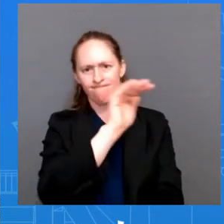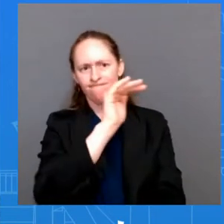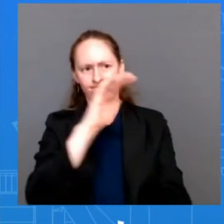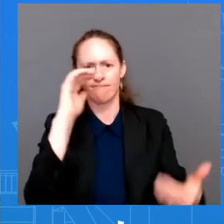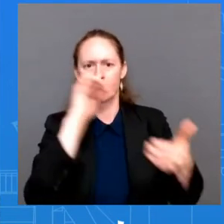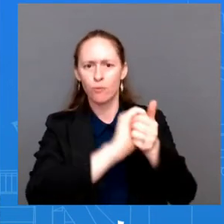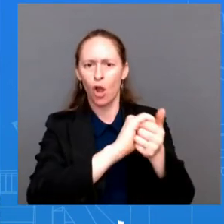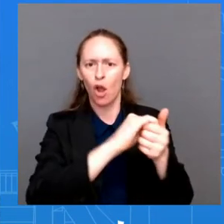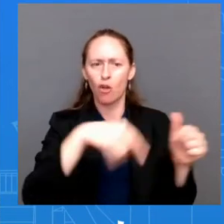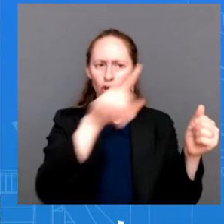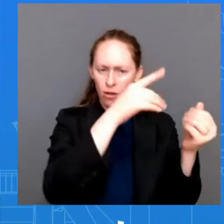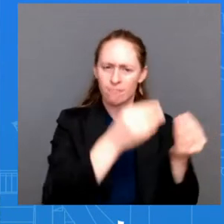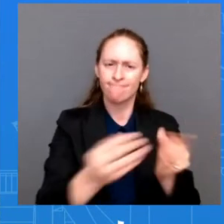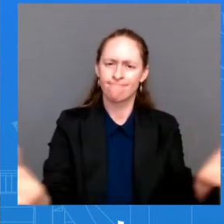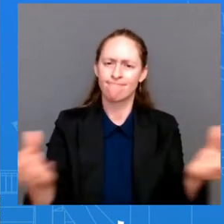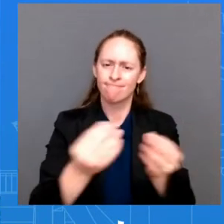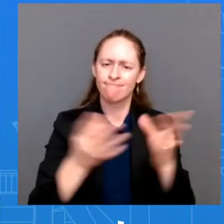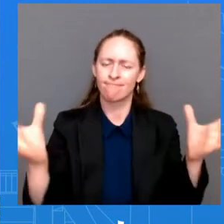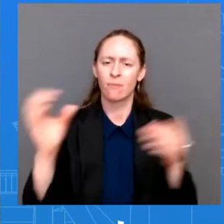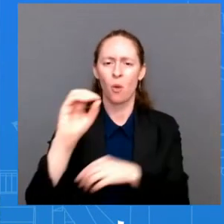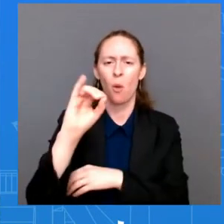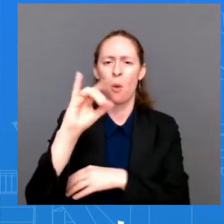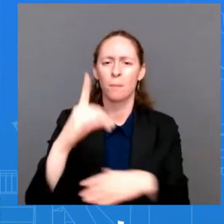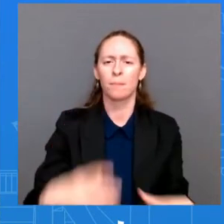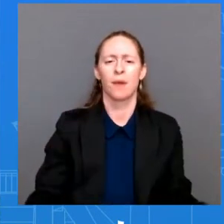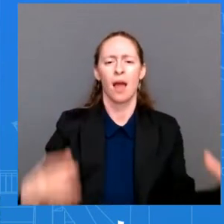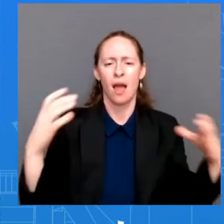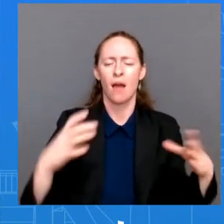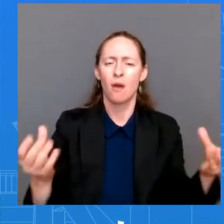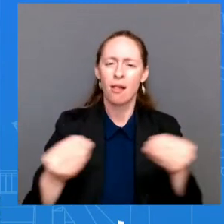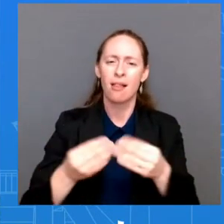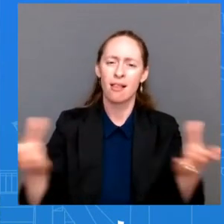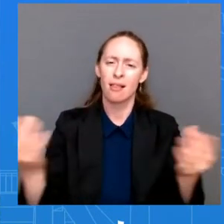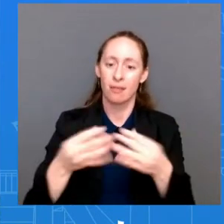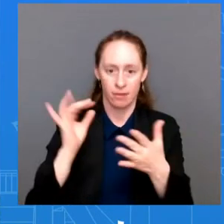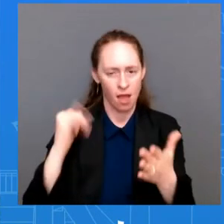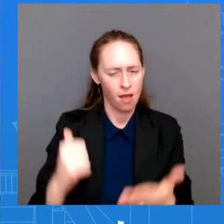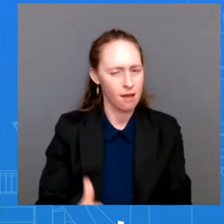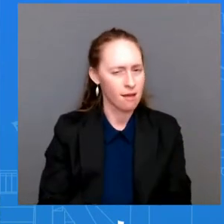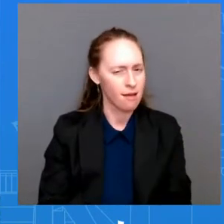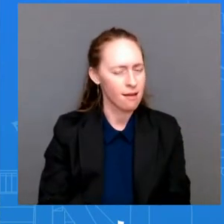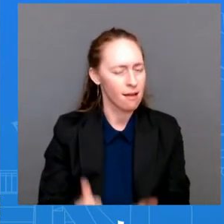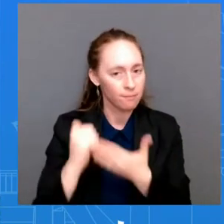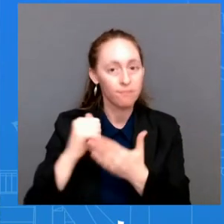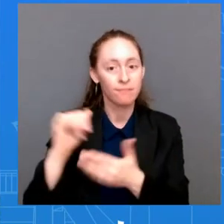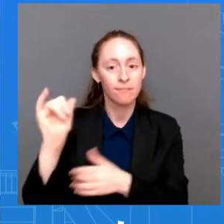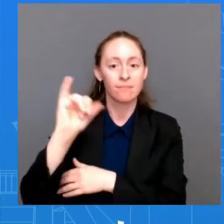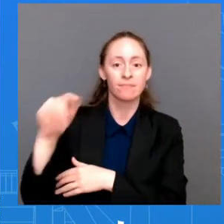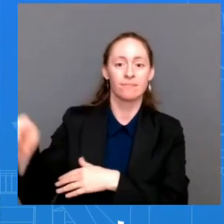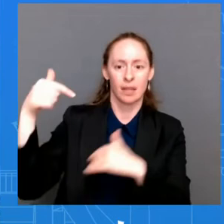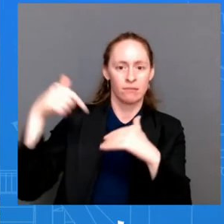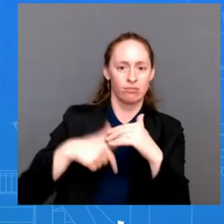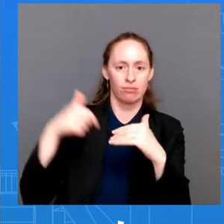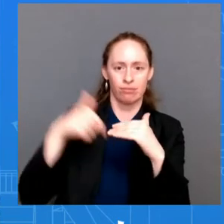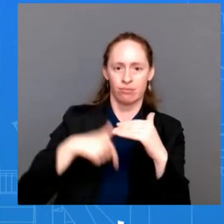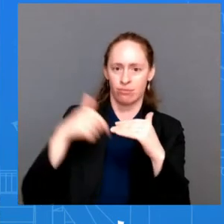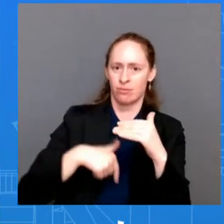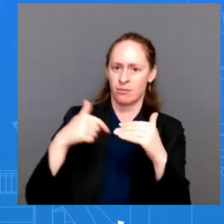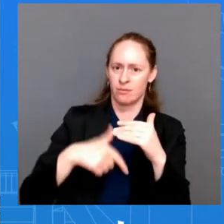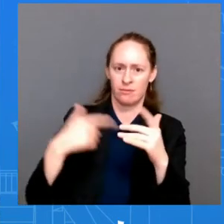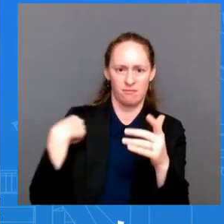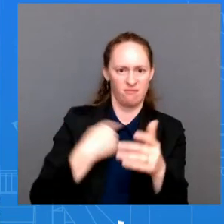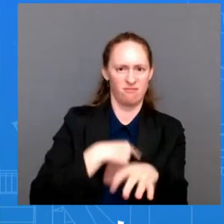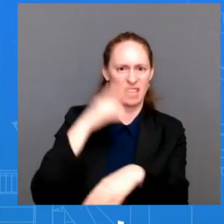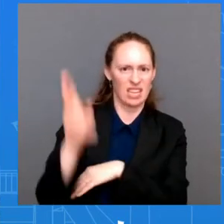And under President Biden, U.S. oil production is up and on track to reach a record high. The